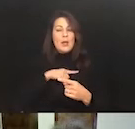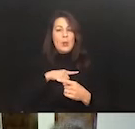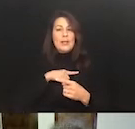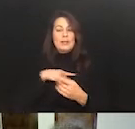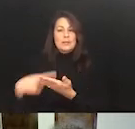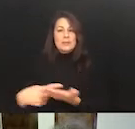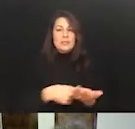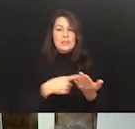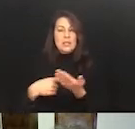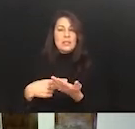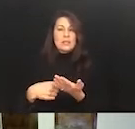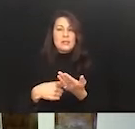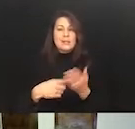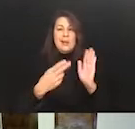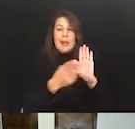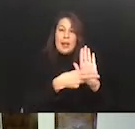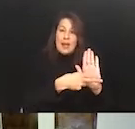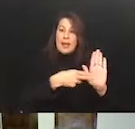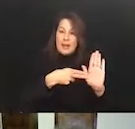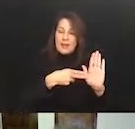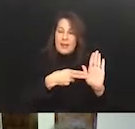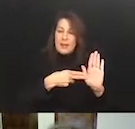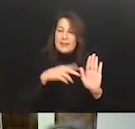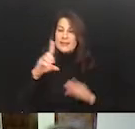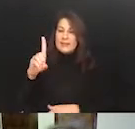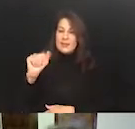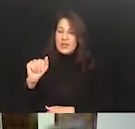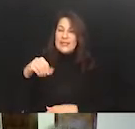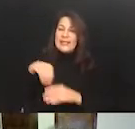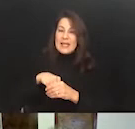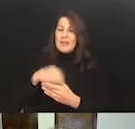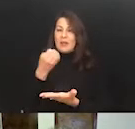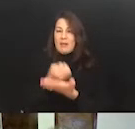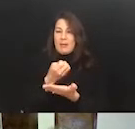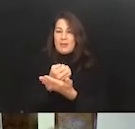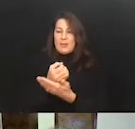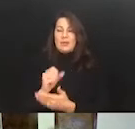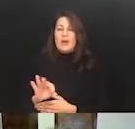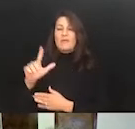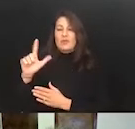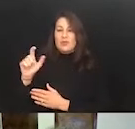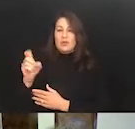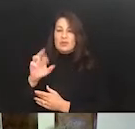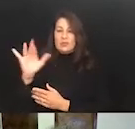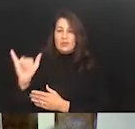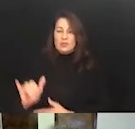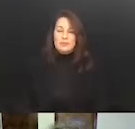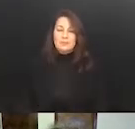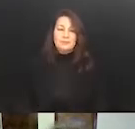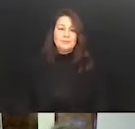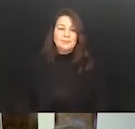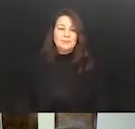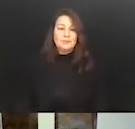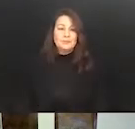economy of the 21st century. So if we can go to the next slide, that would be great. And so,